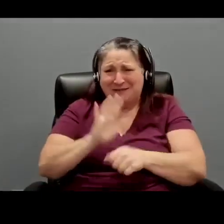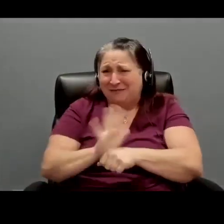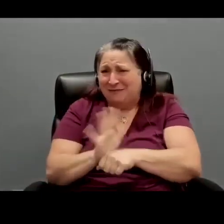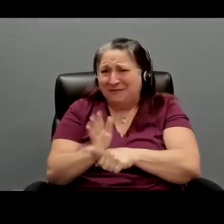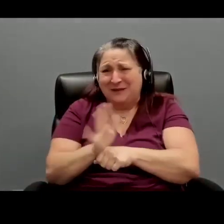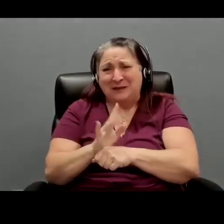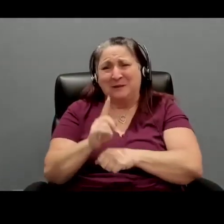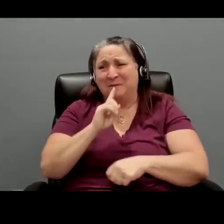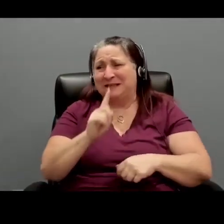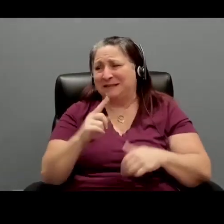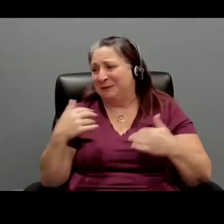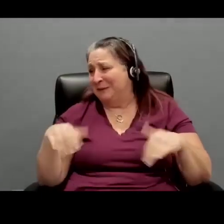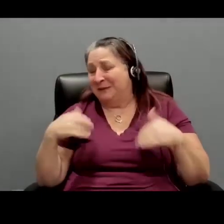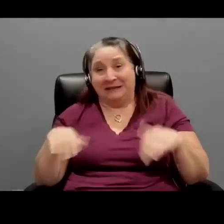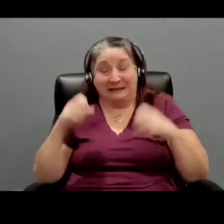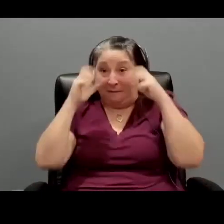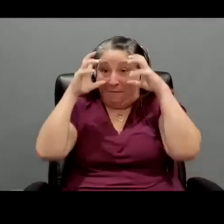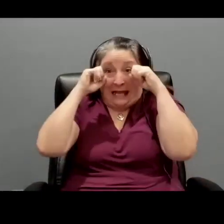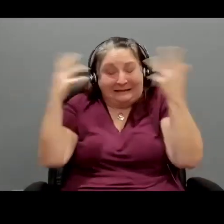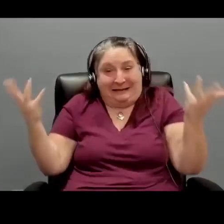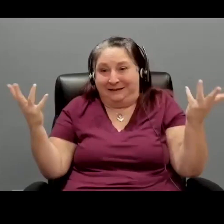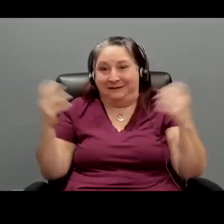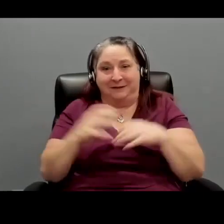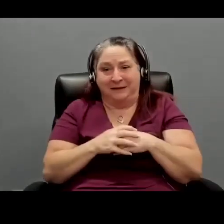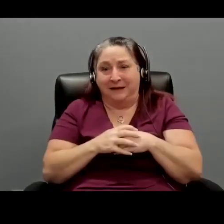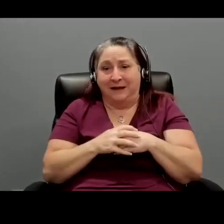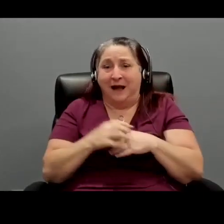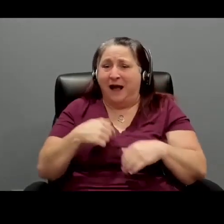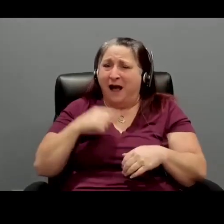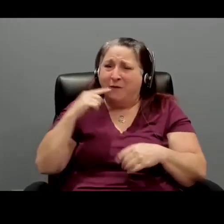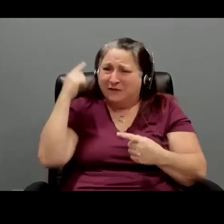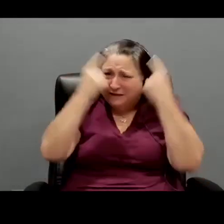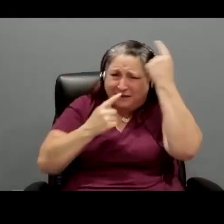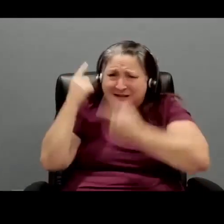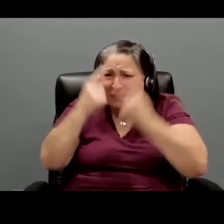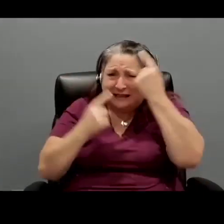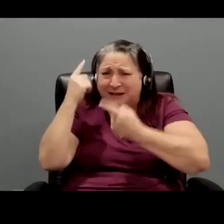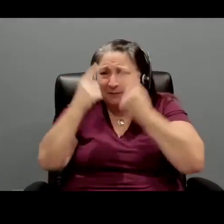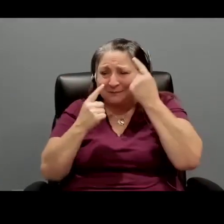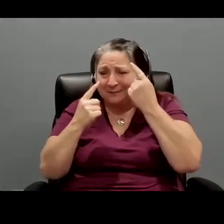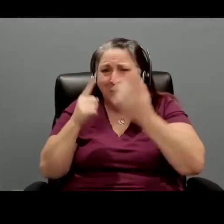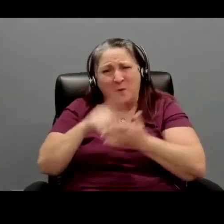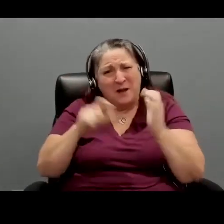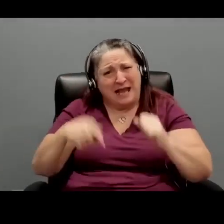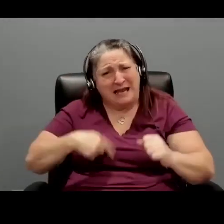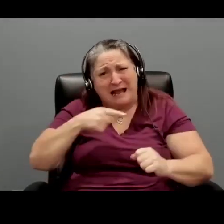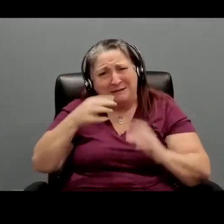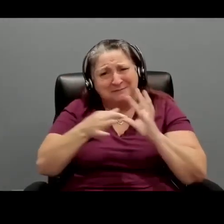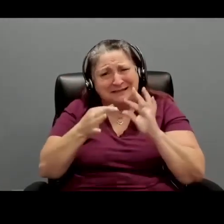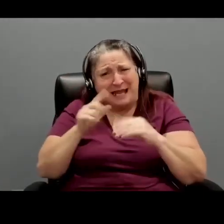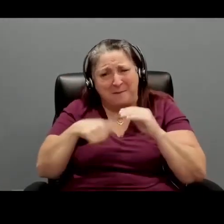it's amazing. I, you know, I was thinking, what can I say about Daruma?